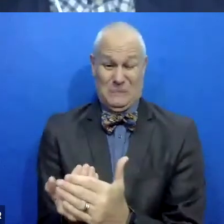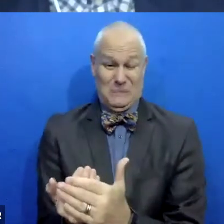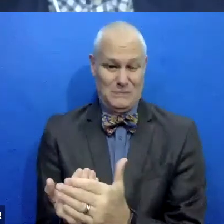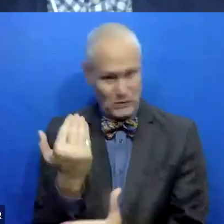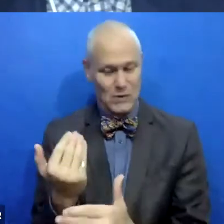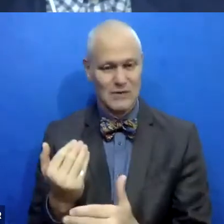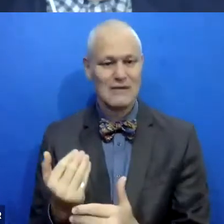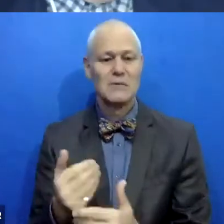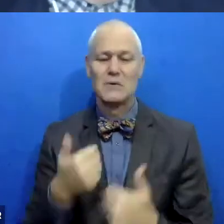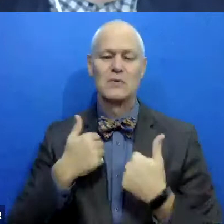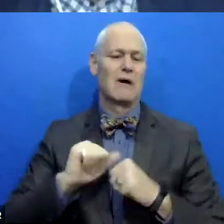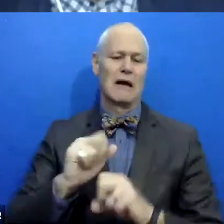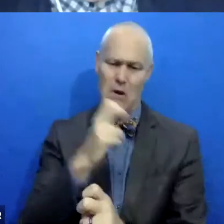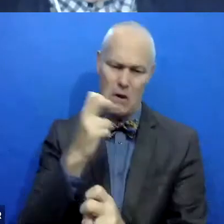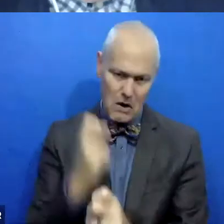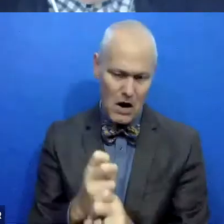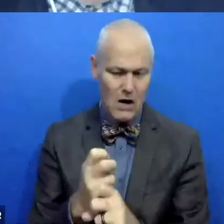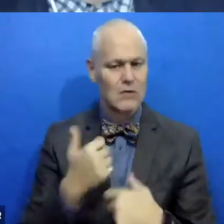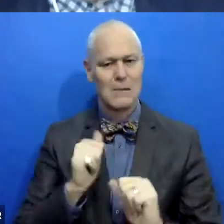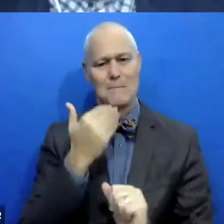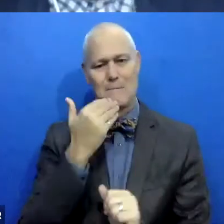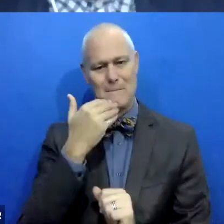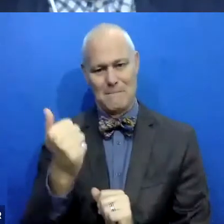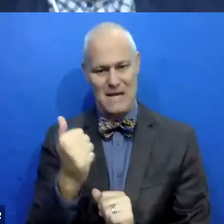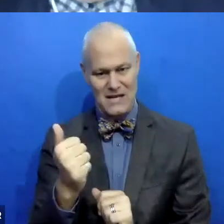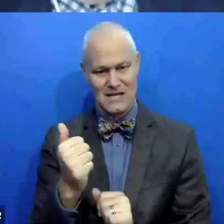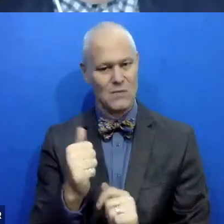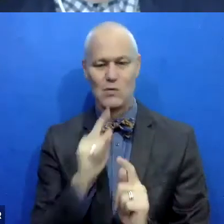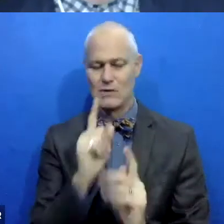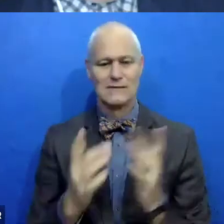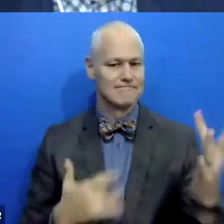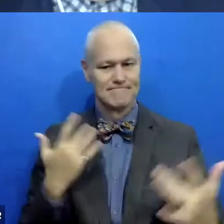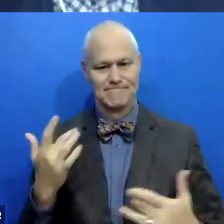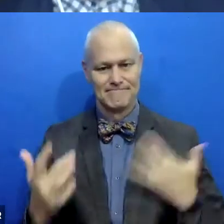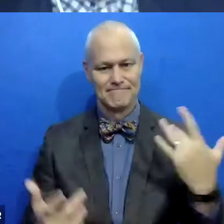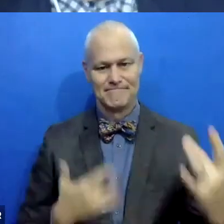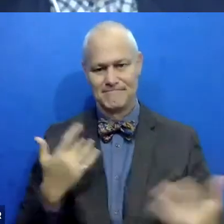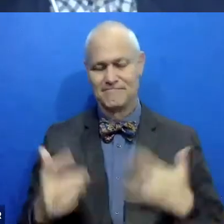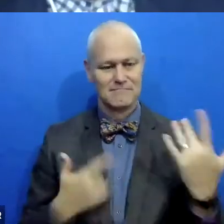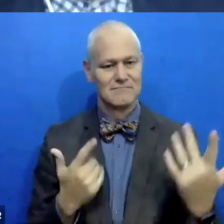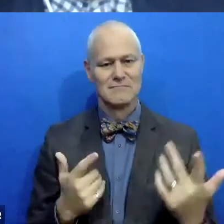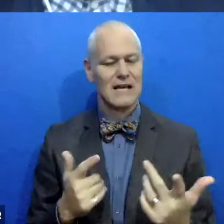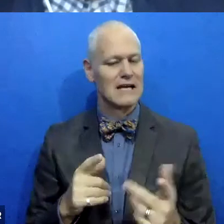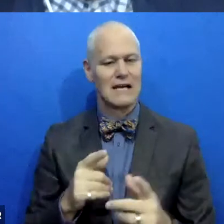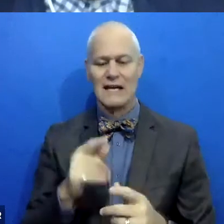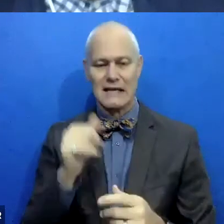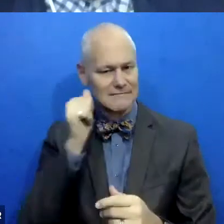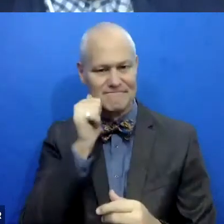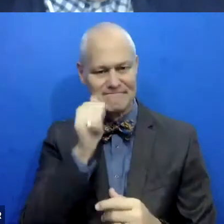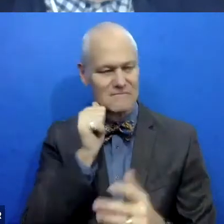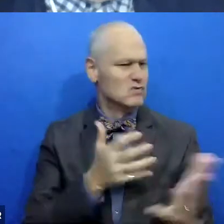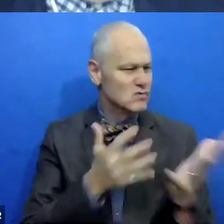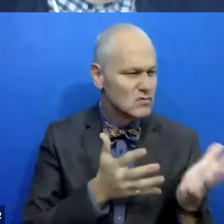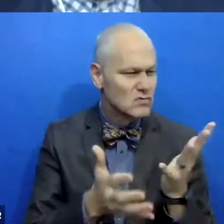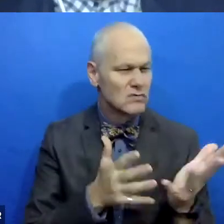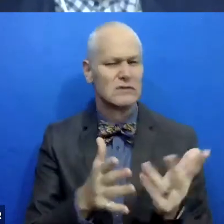really hard to do the best we can, and we're super excited and having constant conversations about how we can